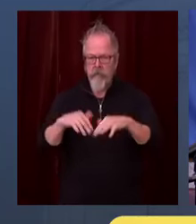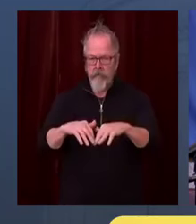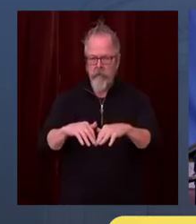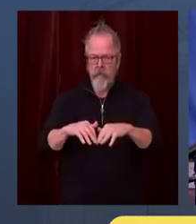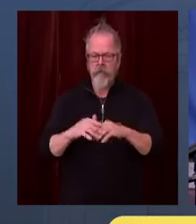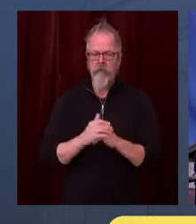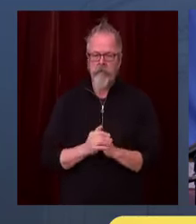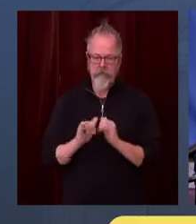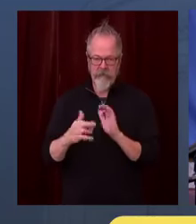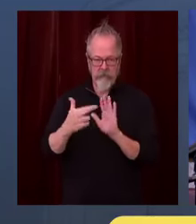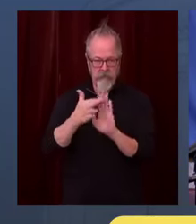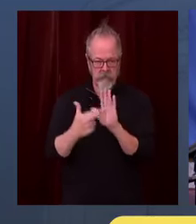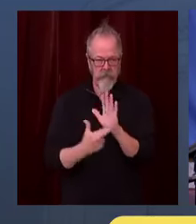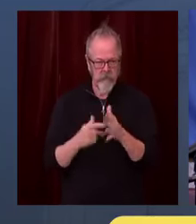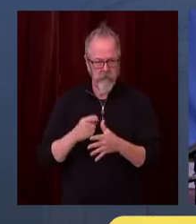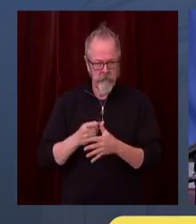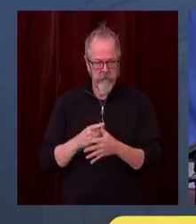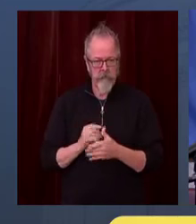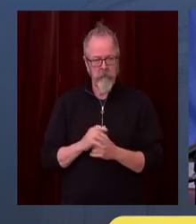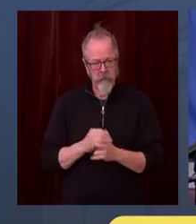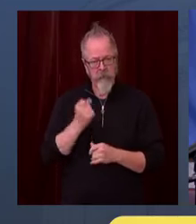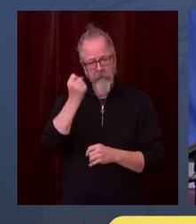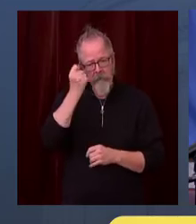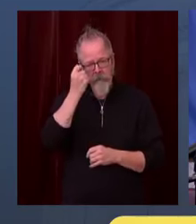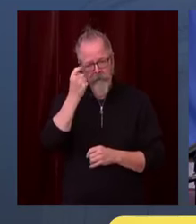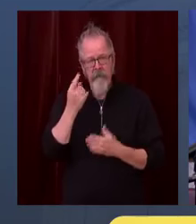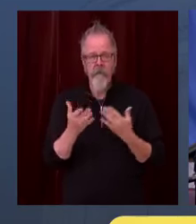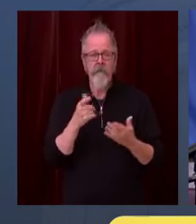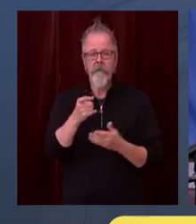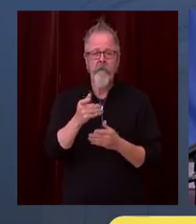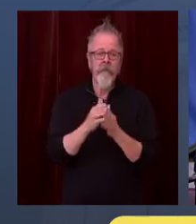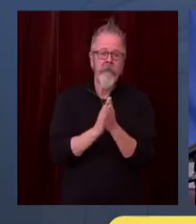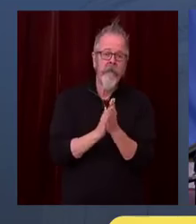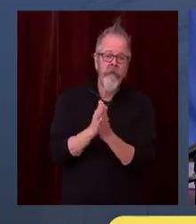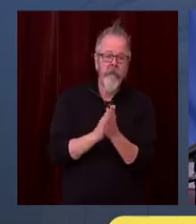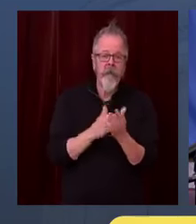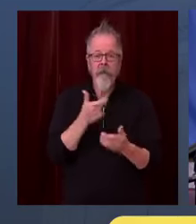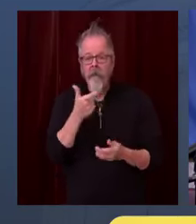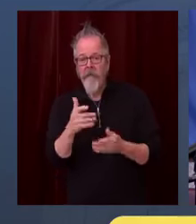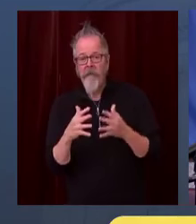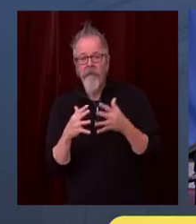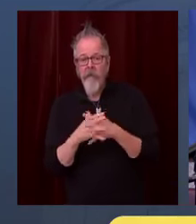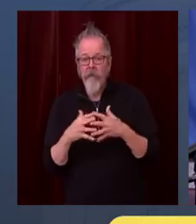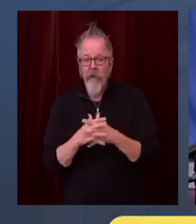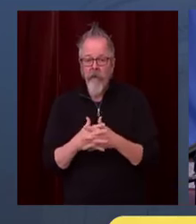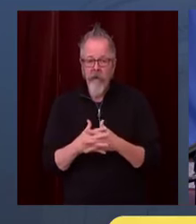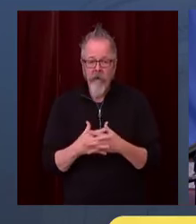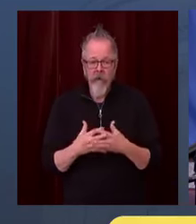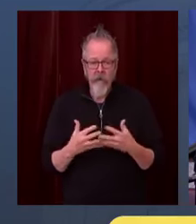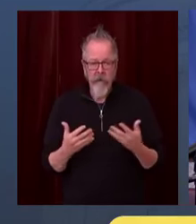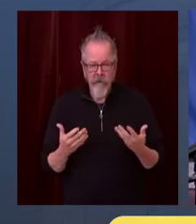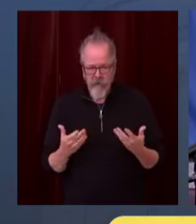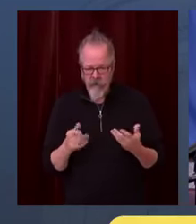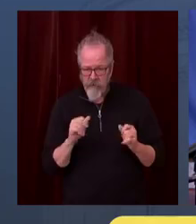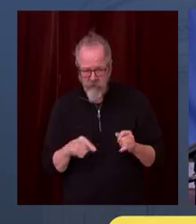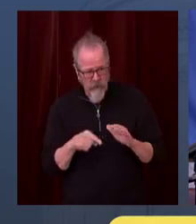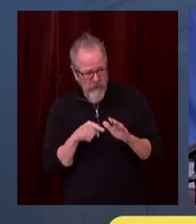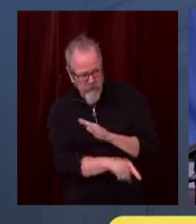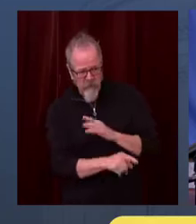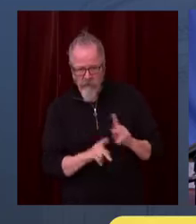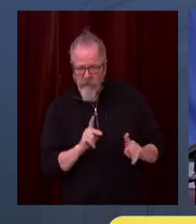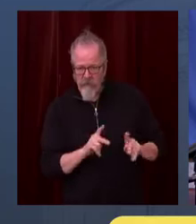Outdoor gatherings are limited to no more than five people. Restaurants and bars are closed for indoor service.